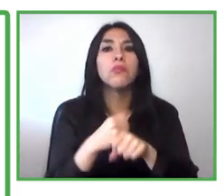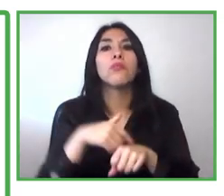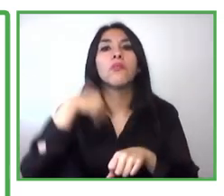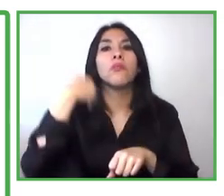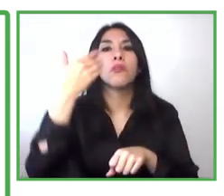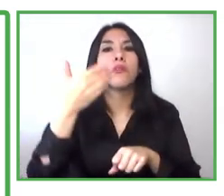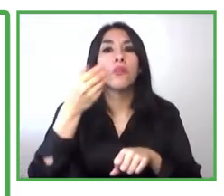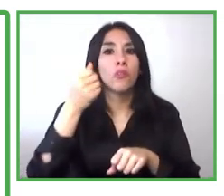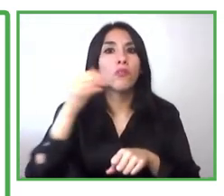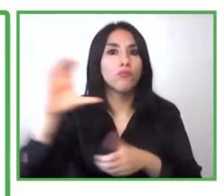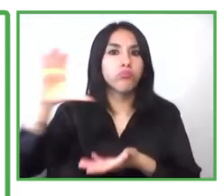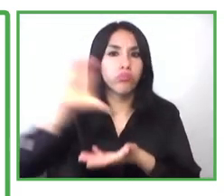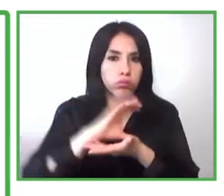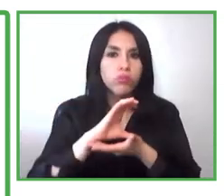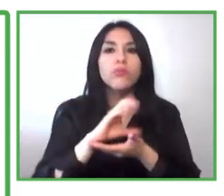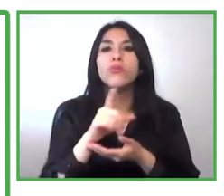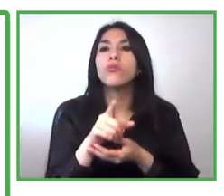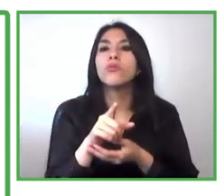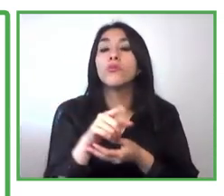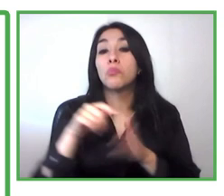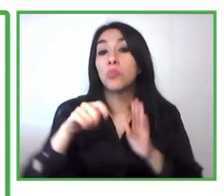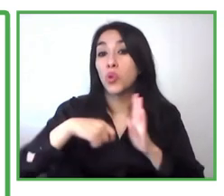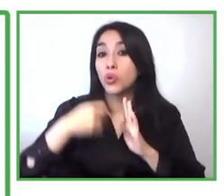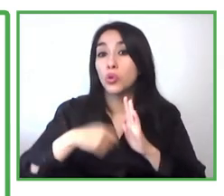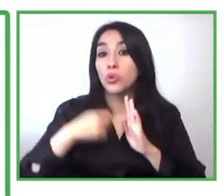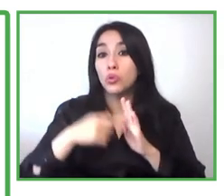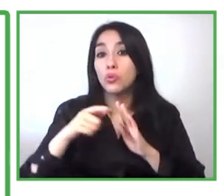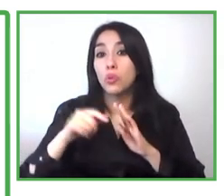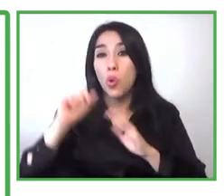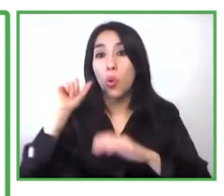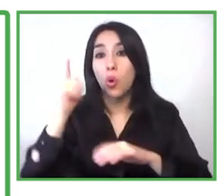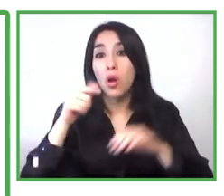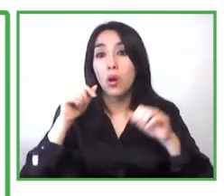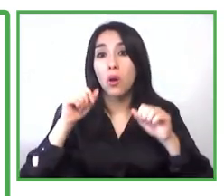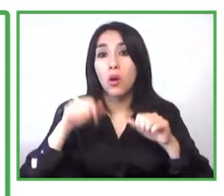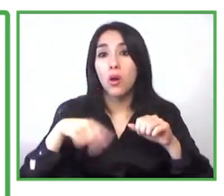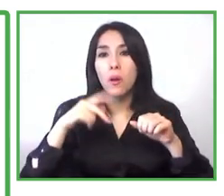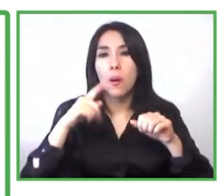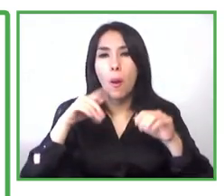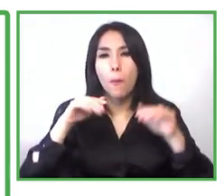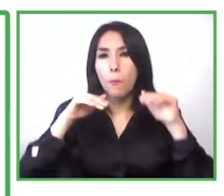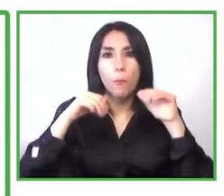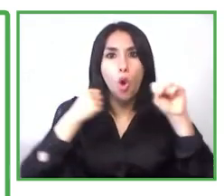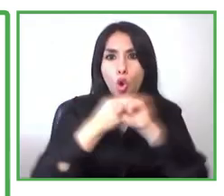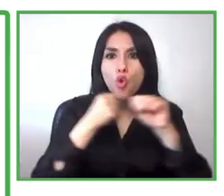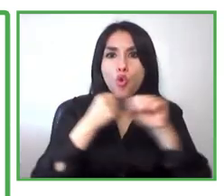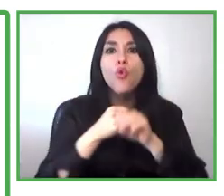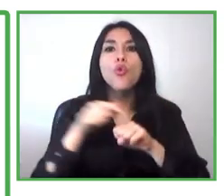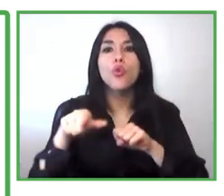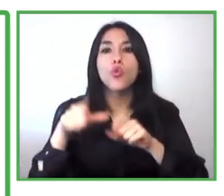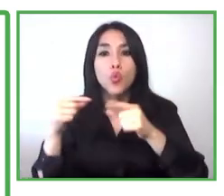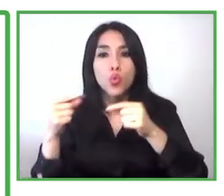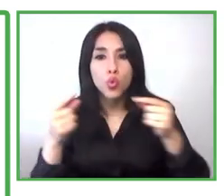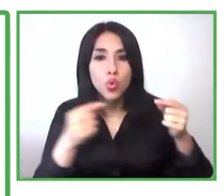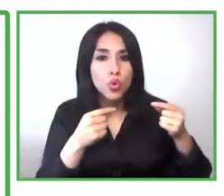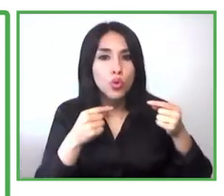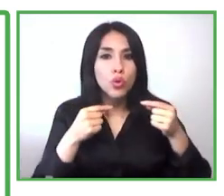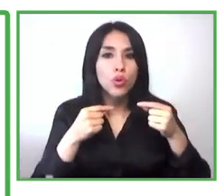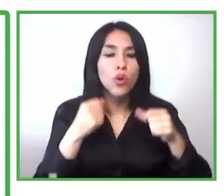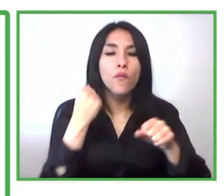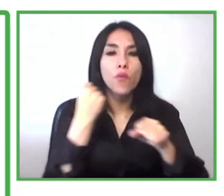this product we had we gave them all the support so that they can improve the product and they